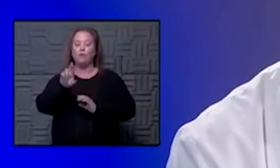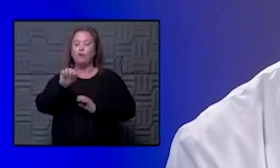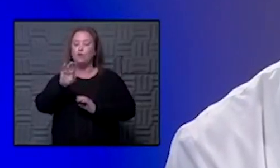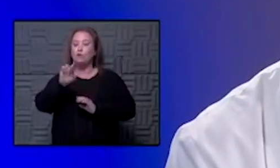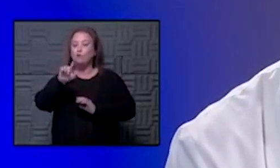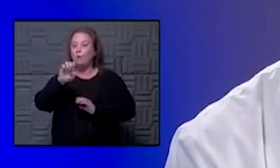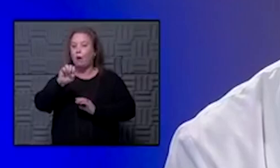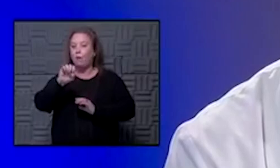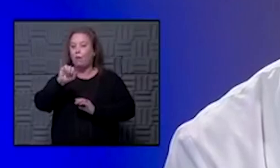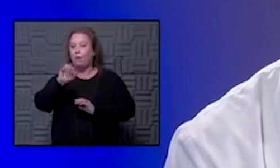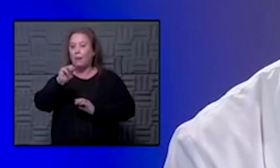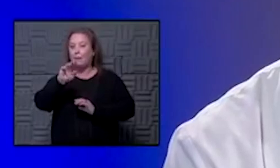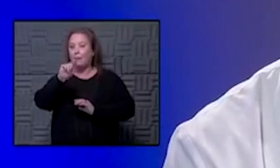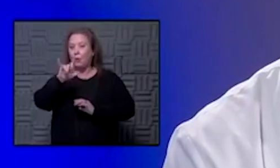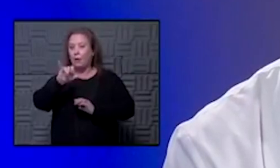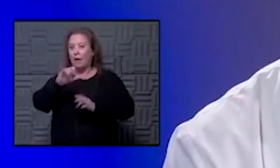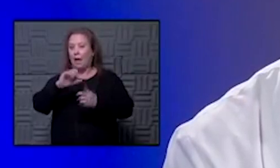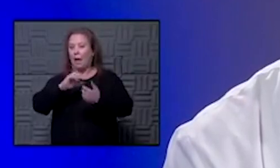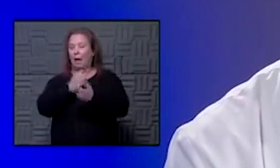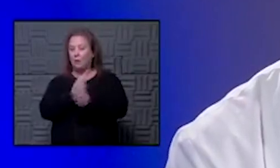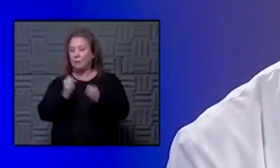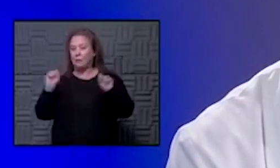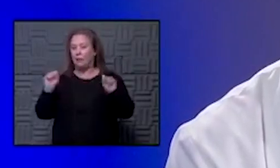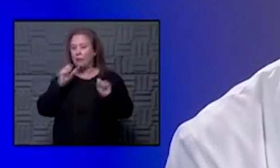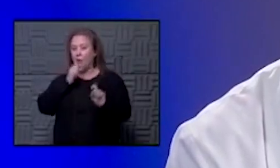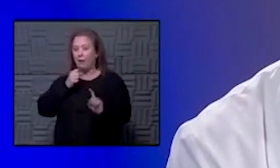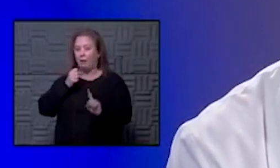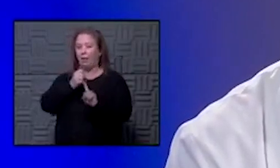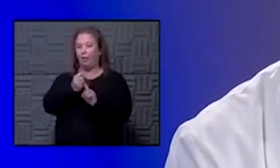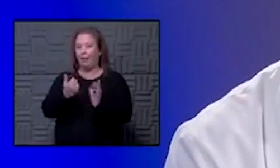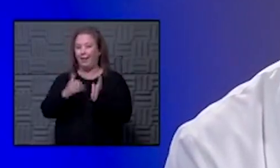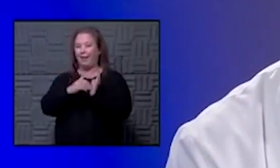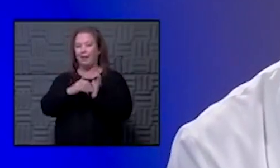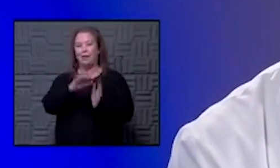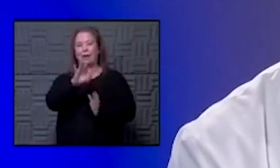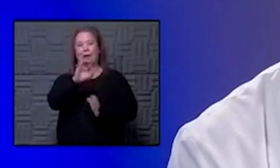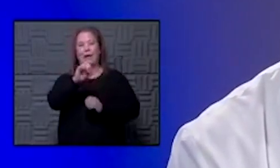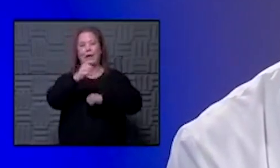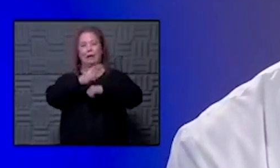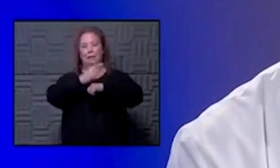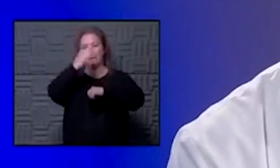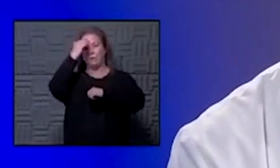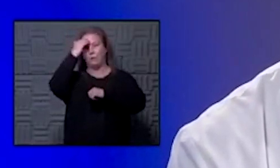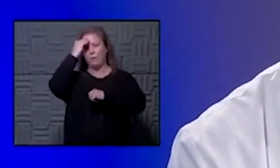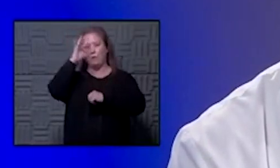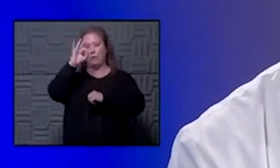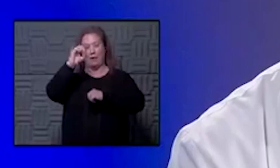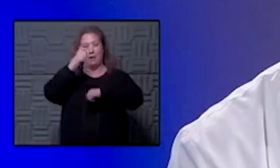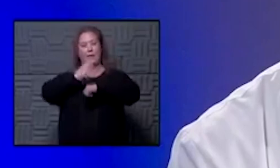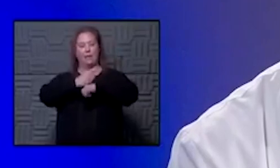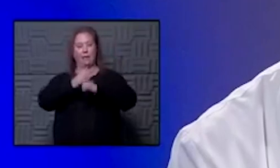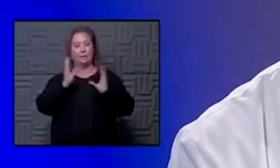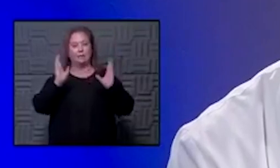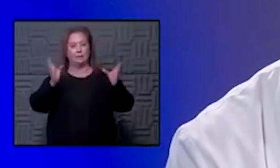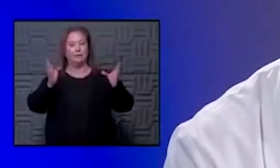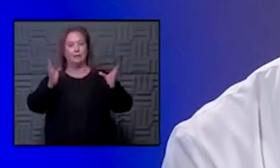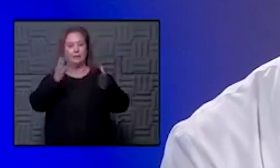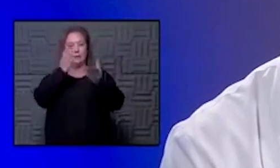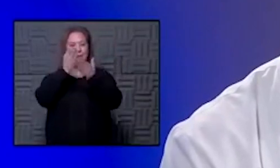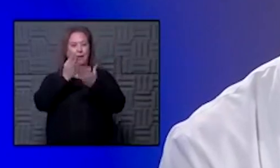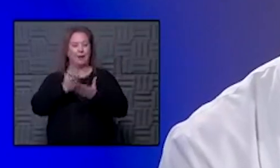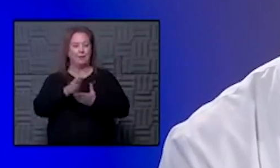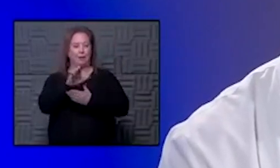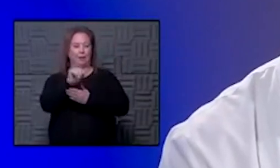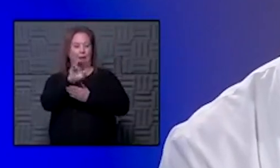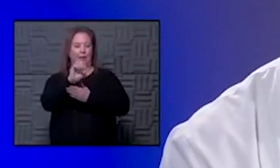safe can you feel that you may not get reinfected probably about 90 days we know that there have been documented cases as